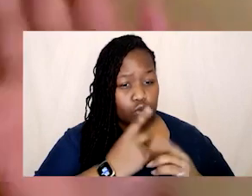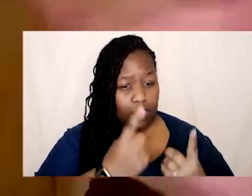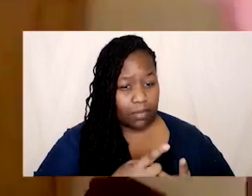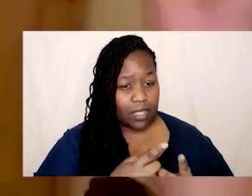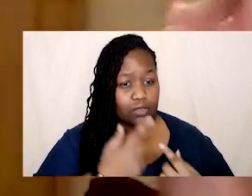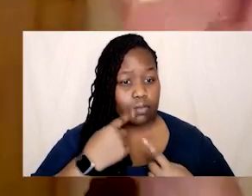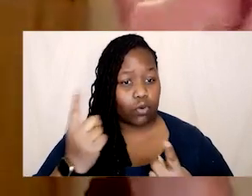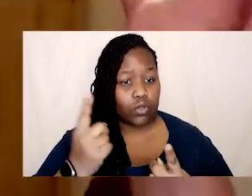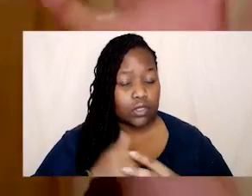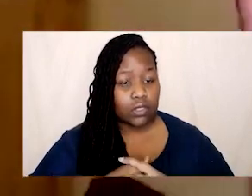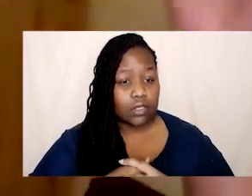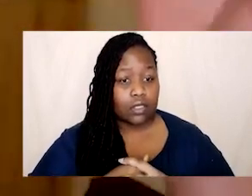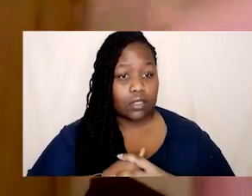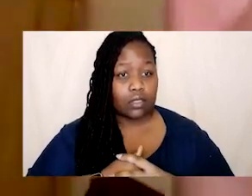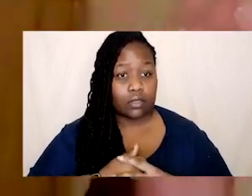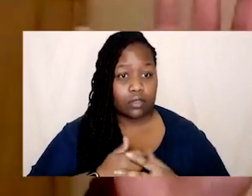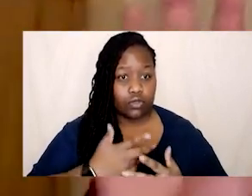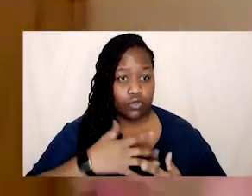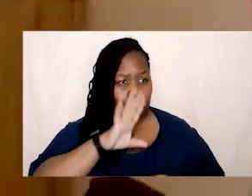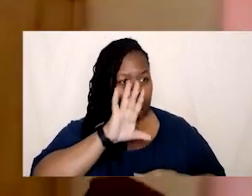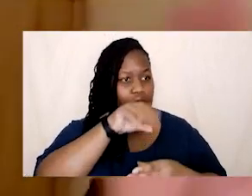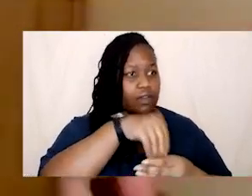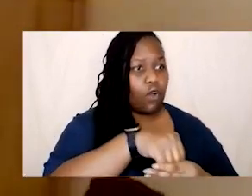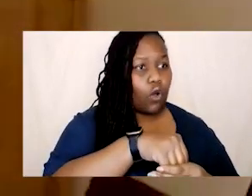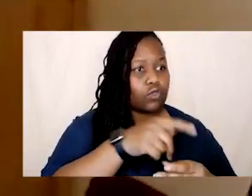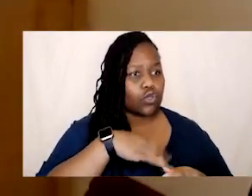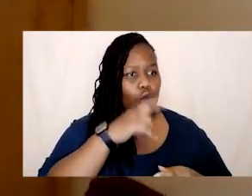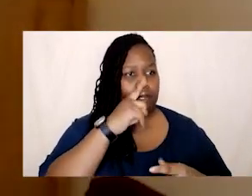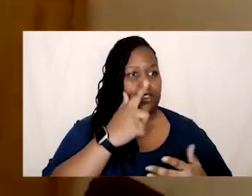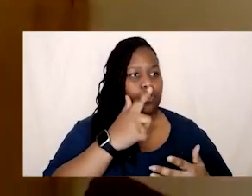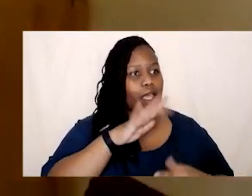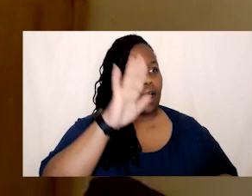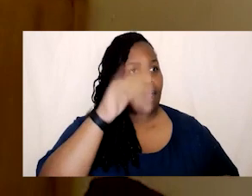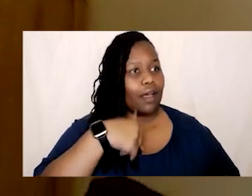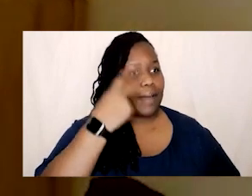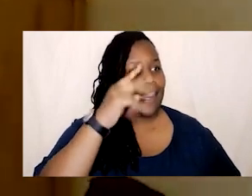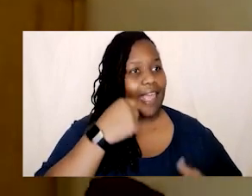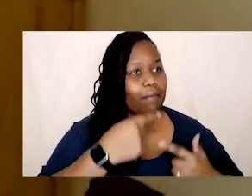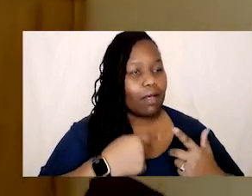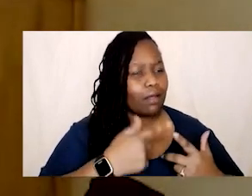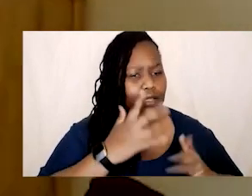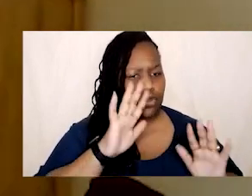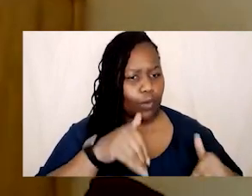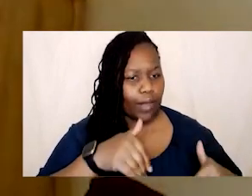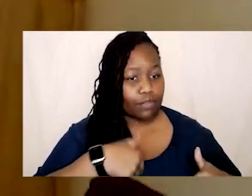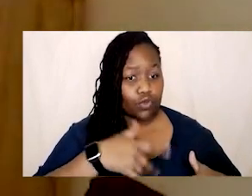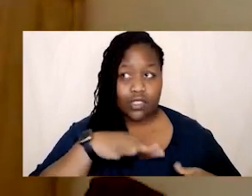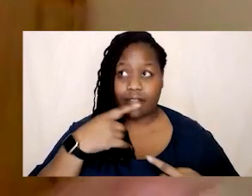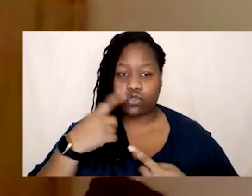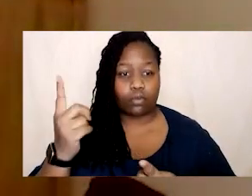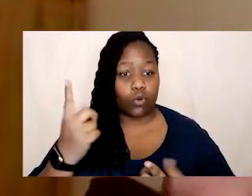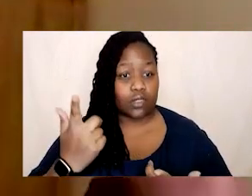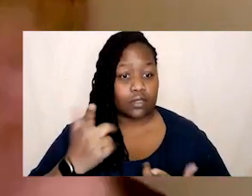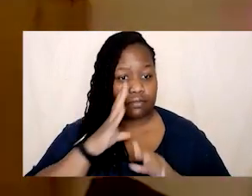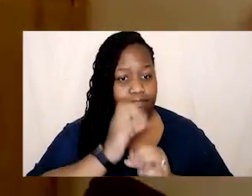it without without even having to you know wade in get involved identify yourself like that was and i know reporting's a thing but i don't know it's